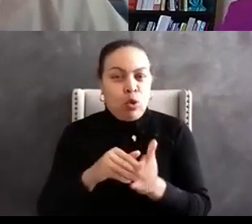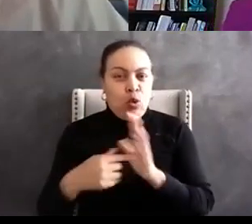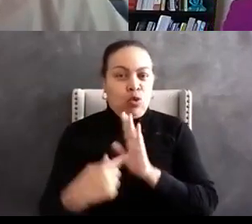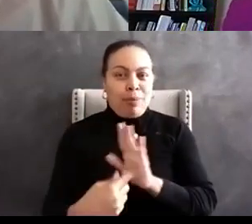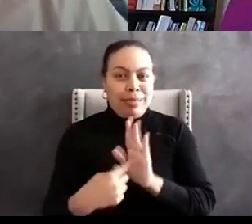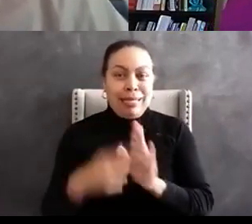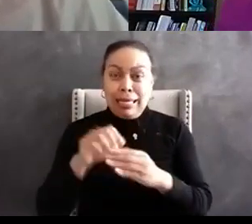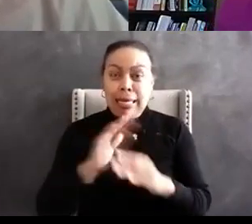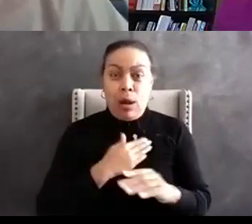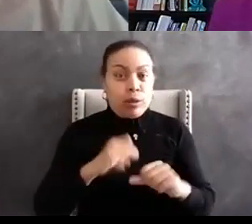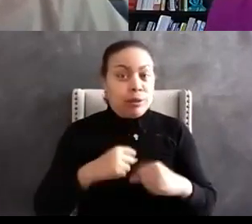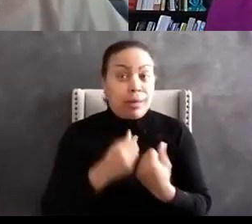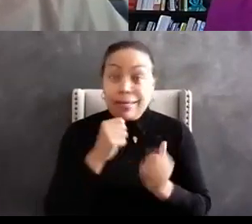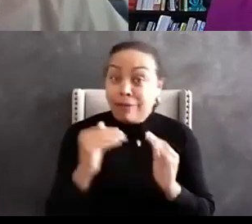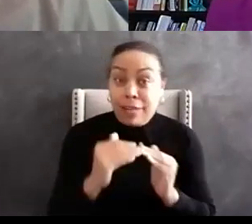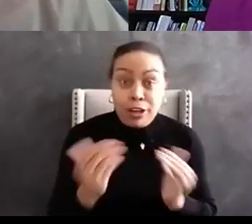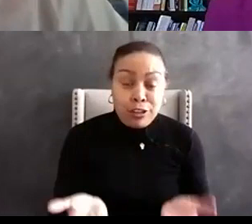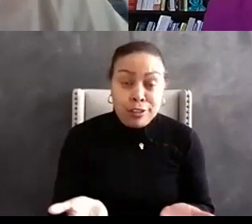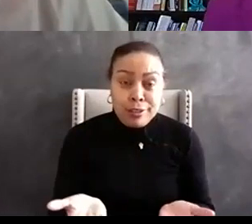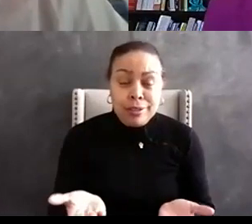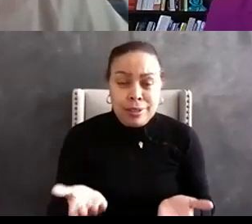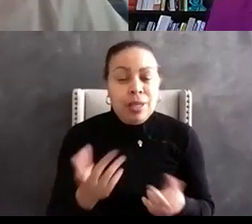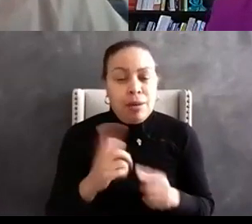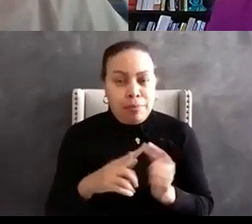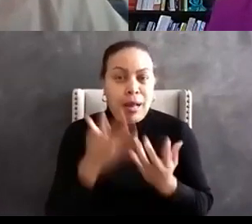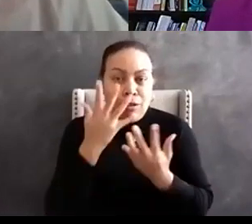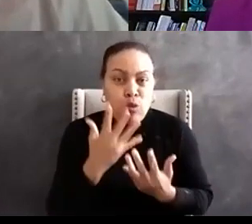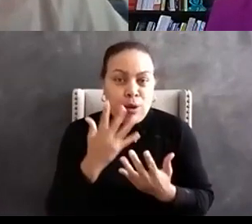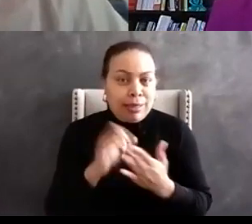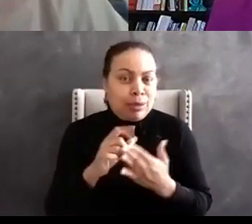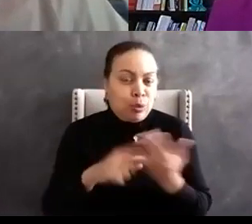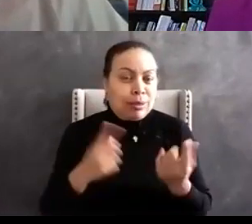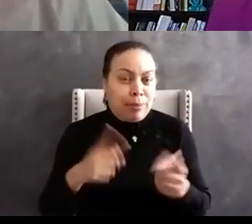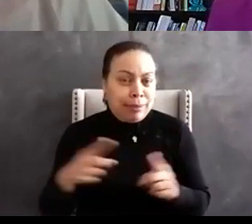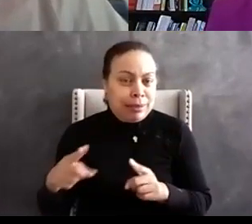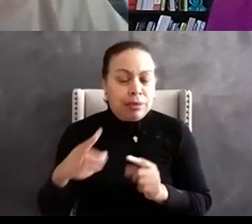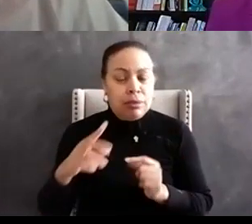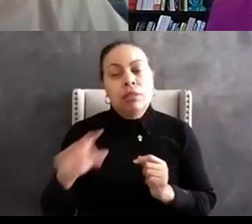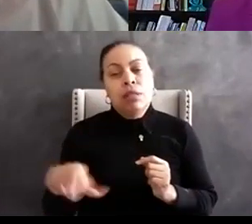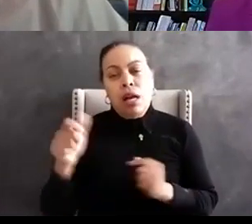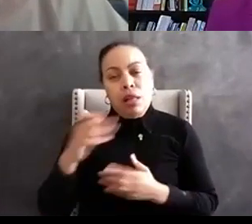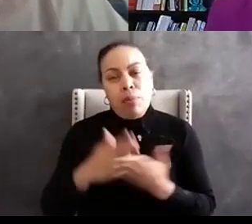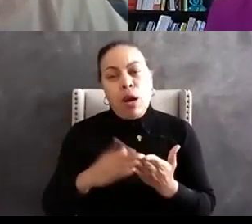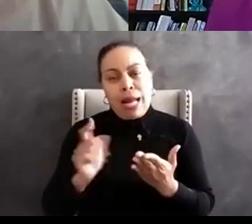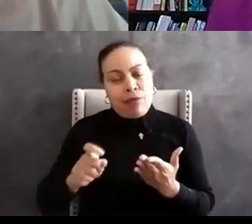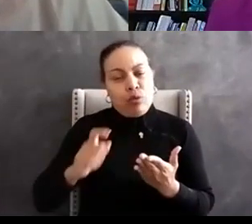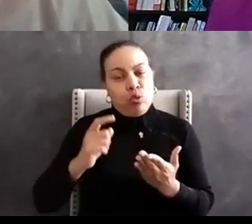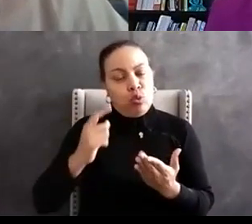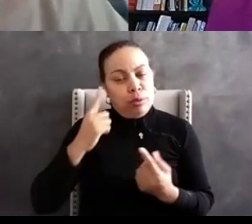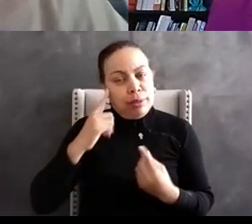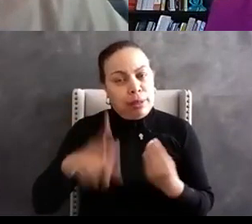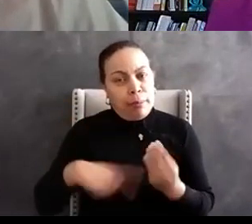it's not fair but unfortunately that's where we're at i think the other thing that has to happen is we have to learn